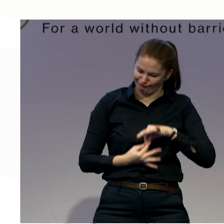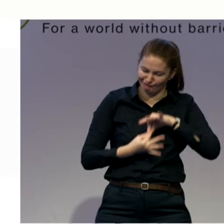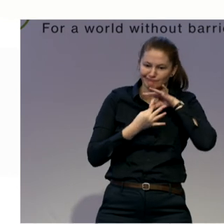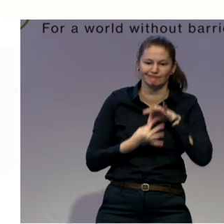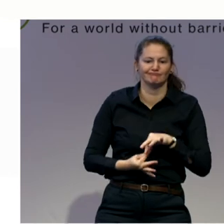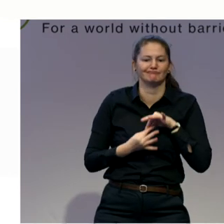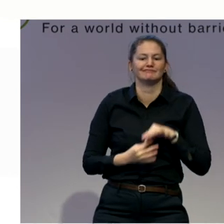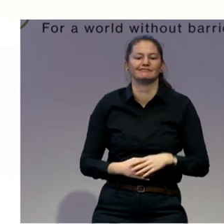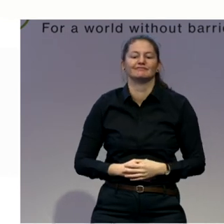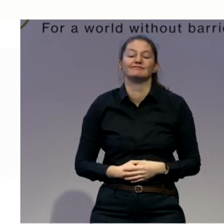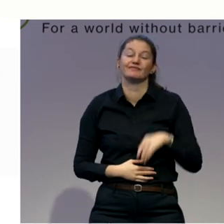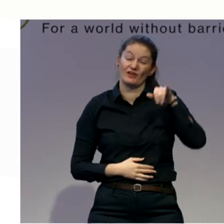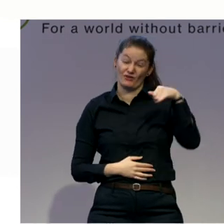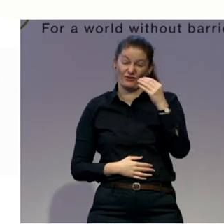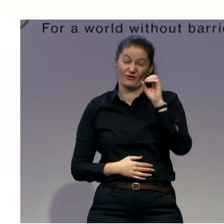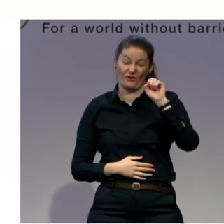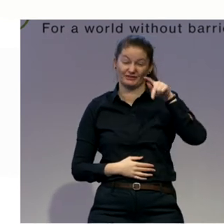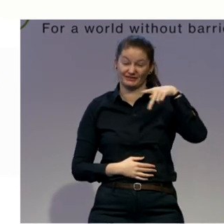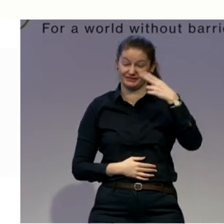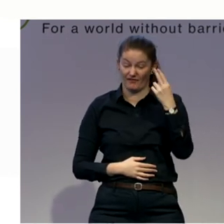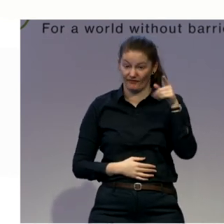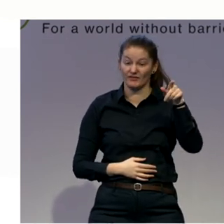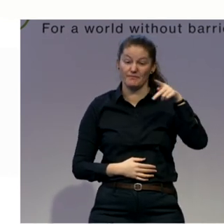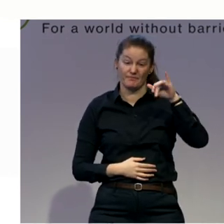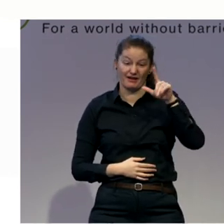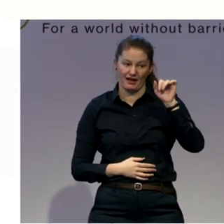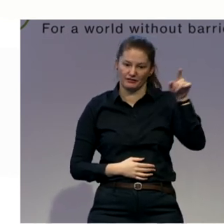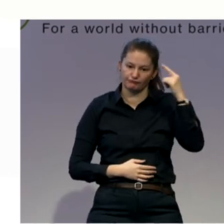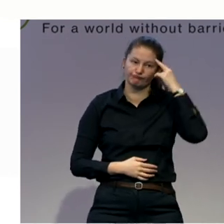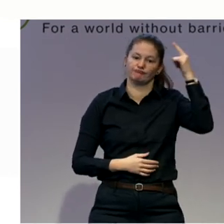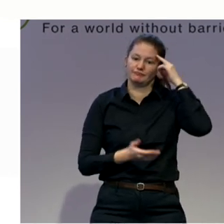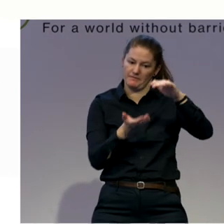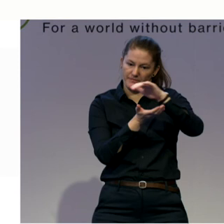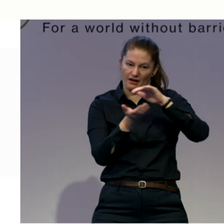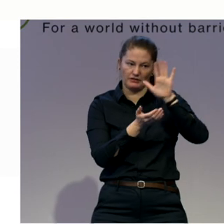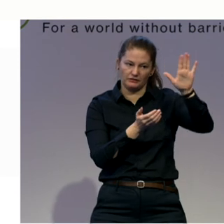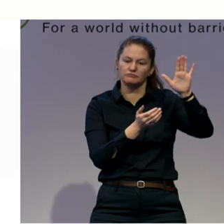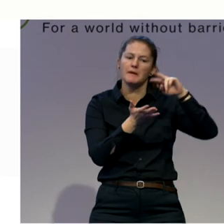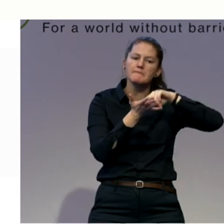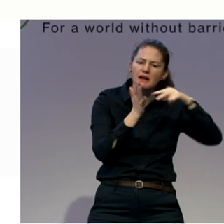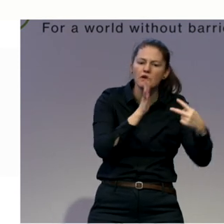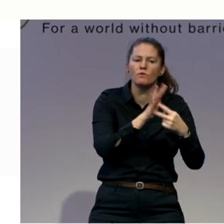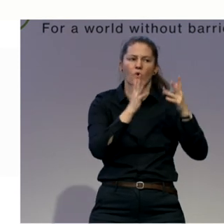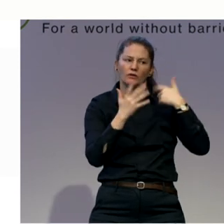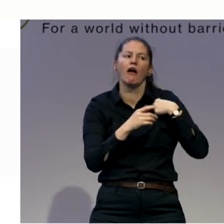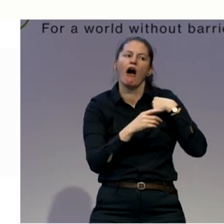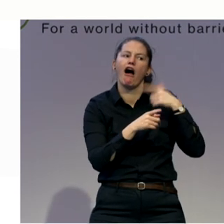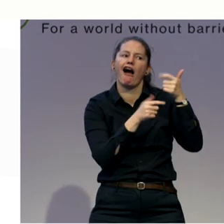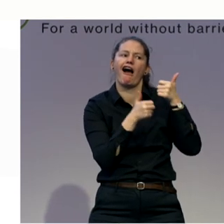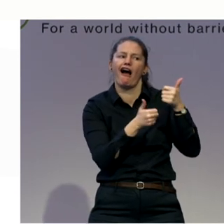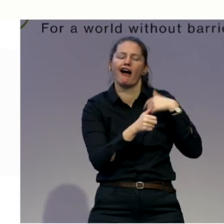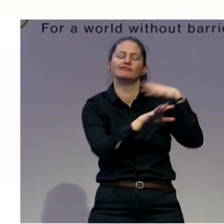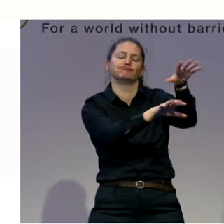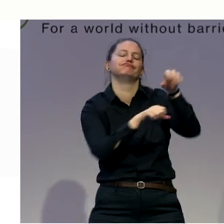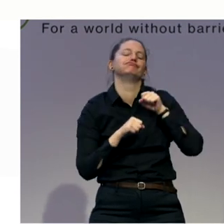and is also known as Pilates method. Exercise modification is the key